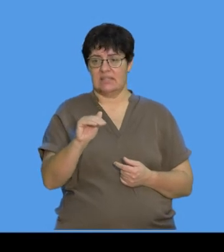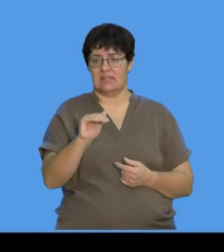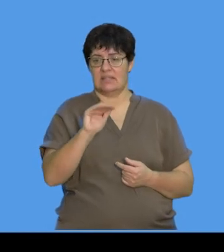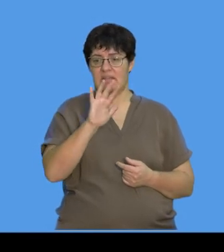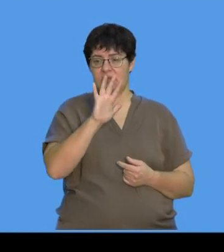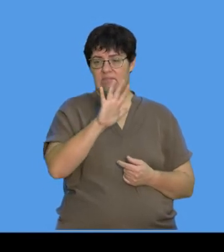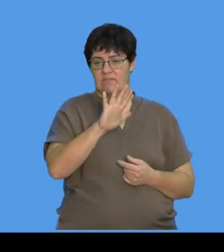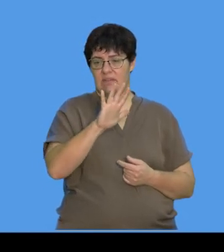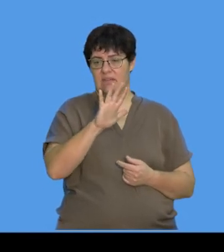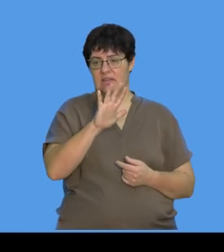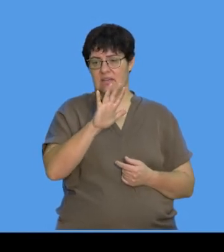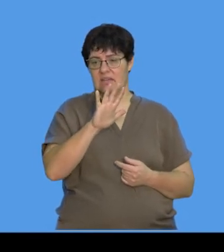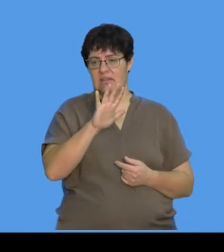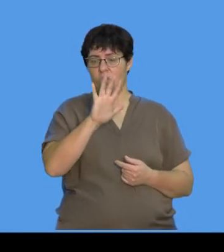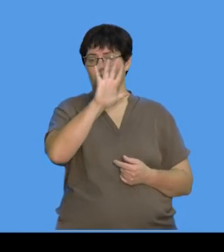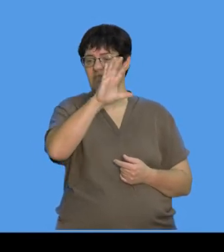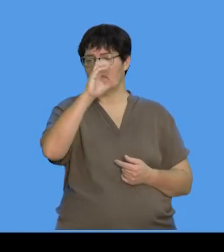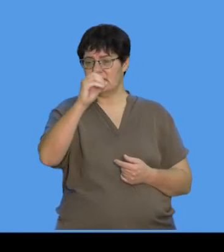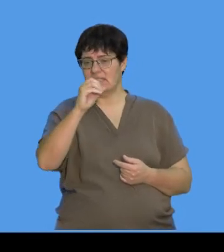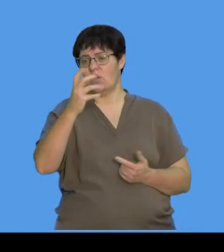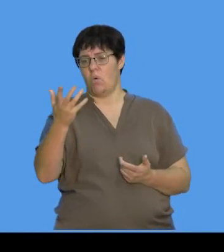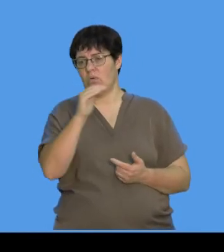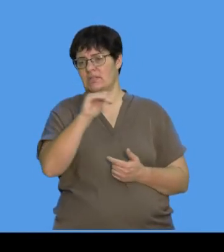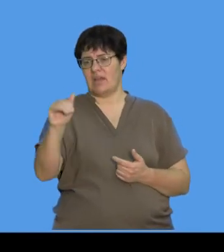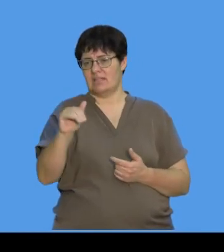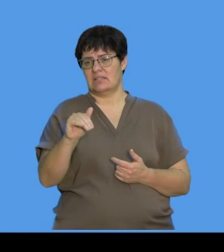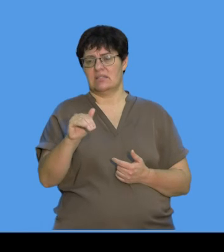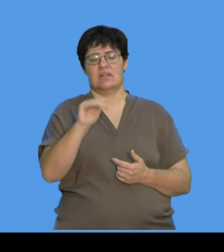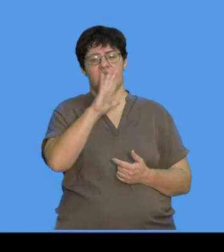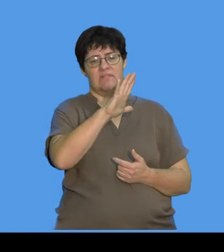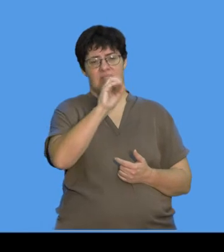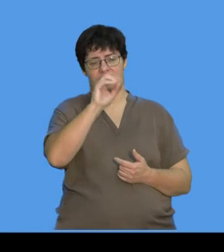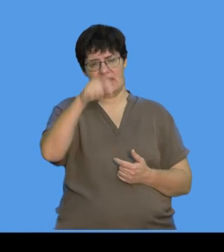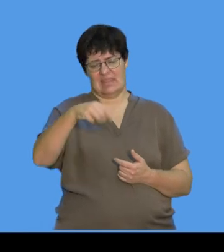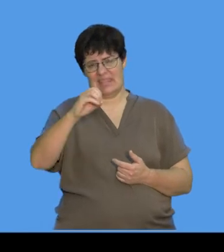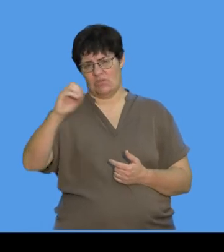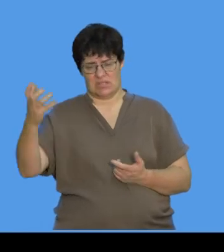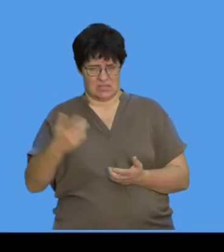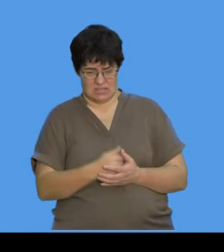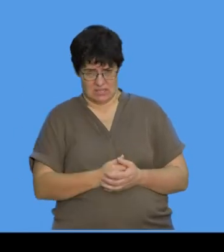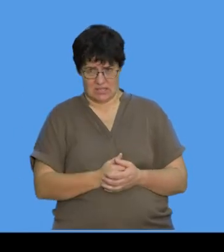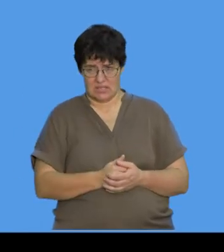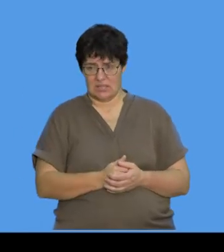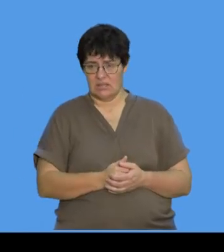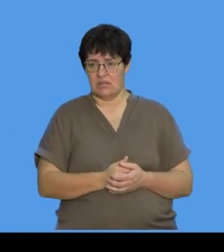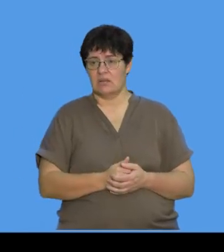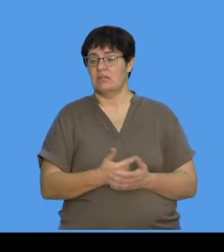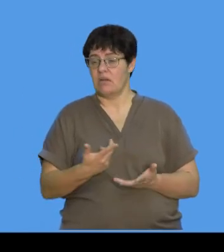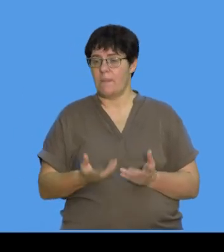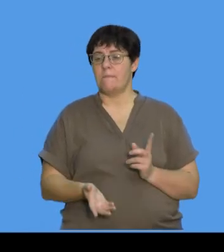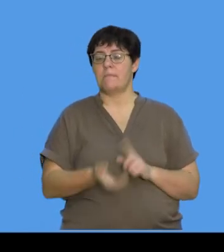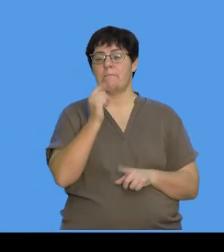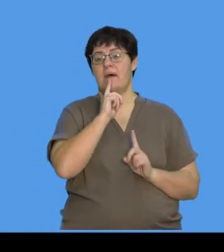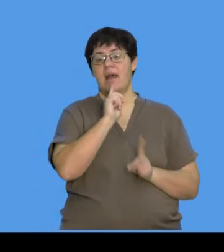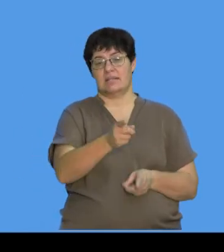divided by 50,000. Don't try and do all of those funny little things. And you're going to get an answer.